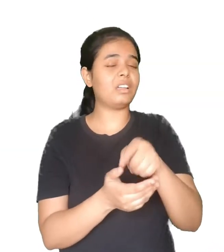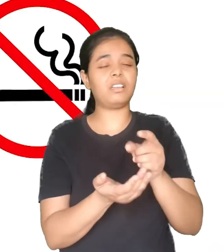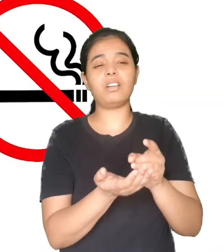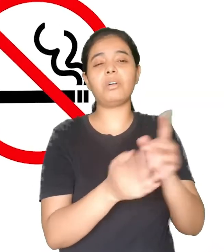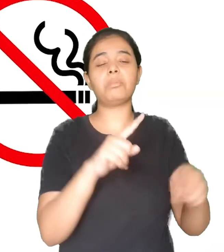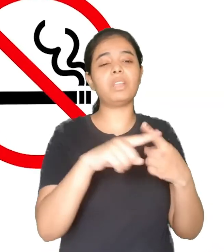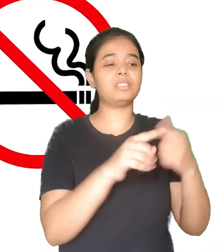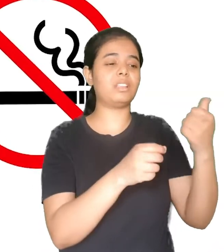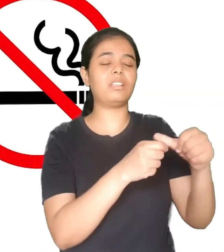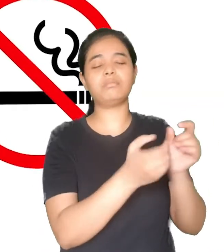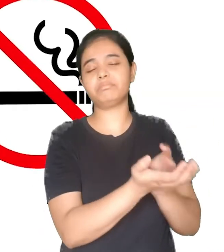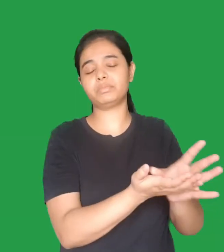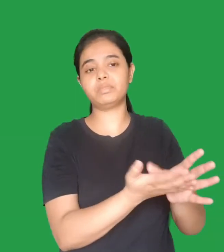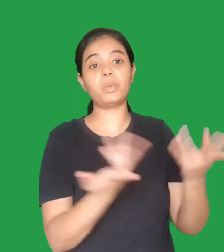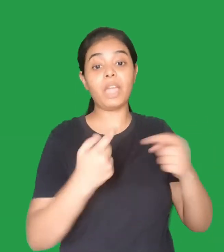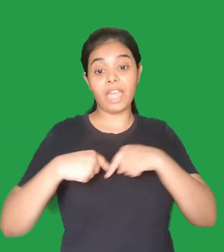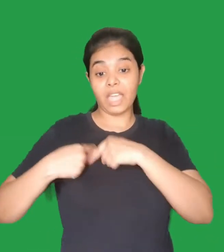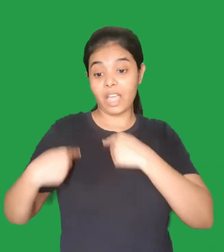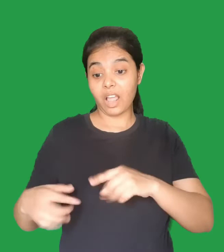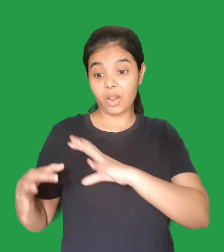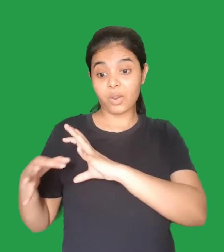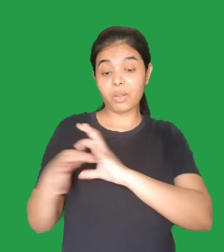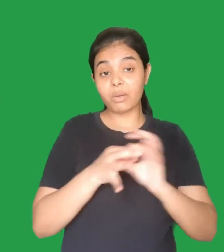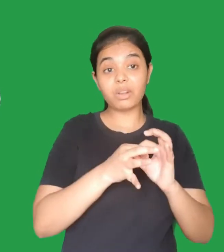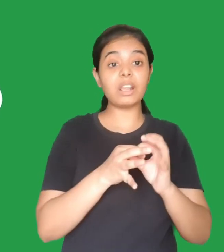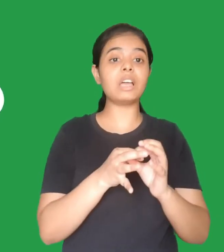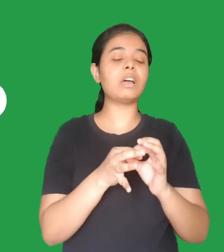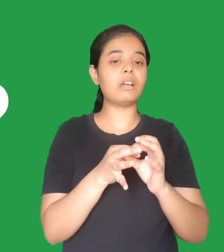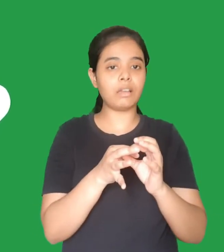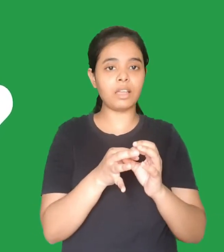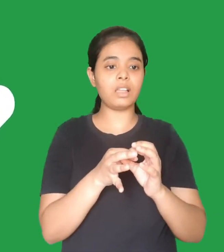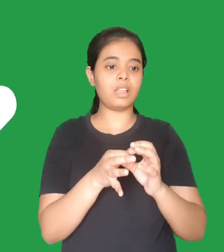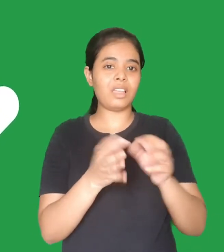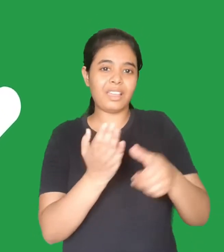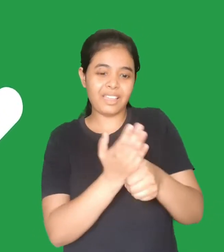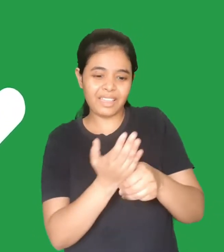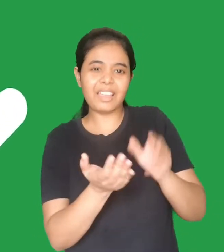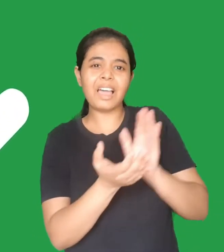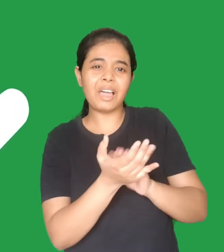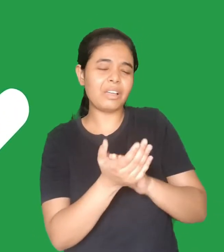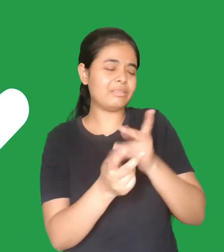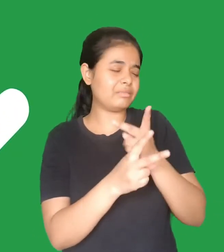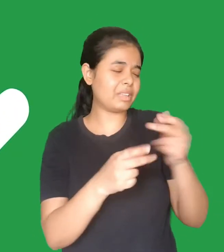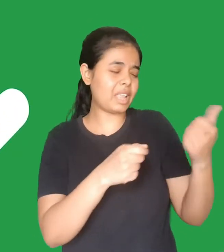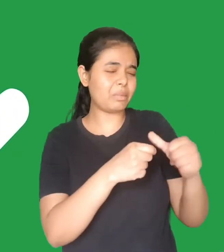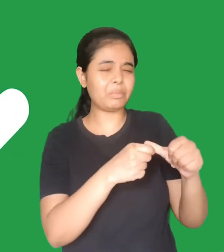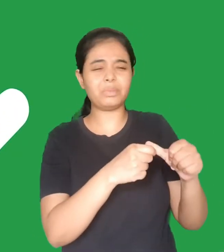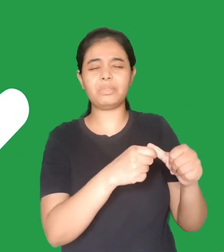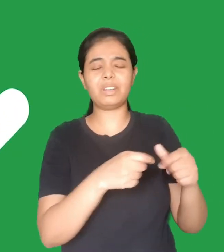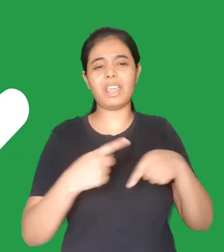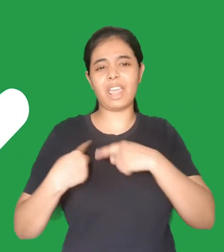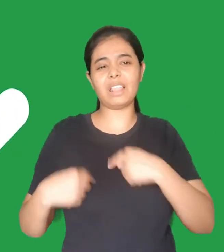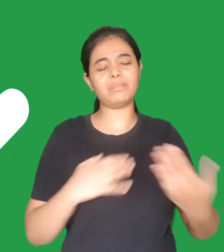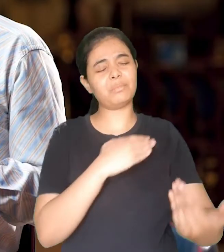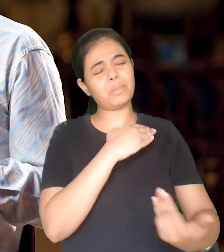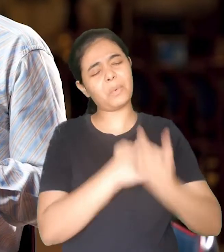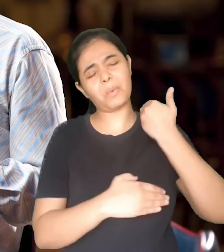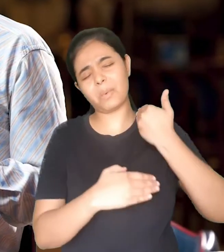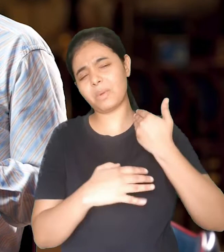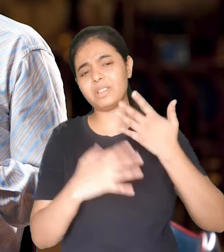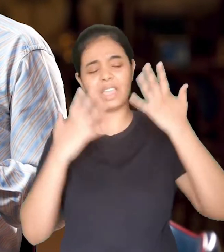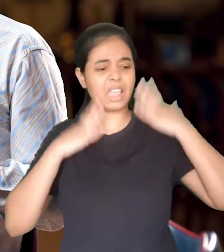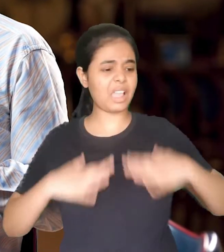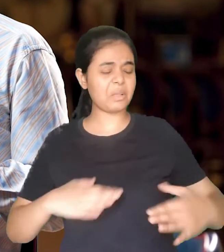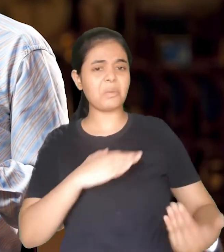in Alcohol and Tobacco While talking about good health, especially good heart health, it is important to mention that